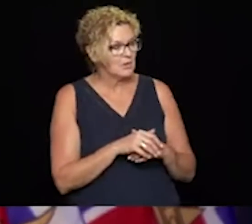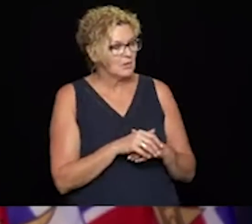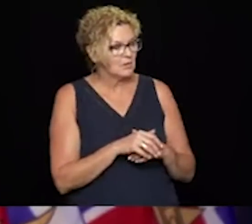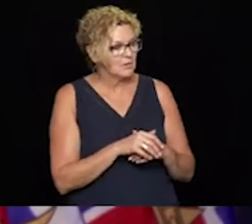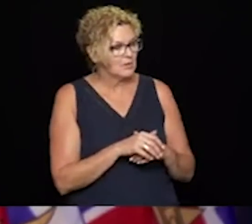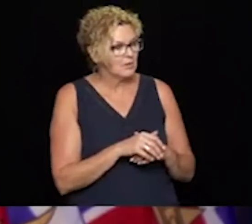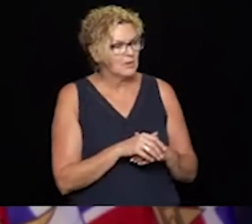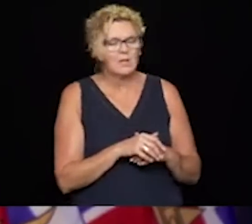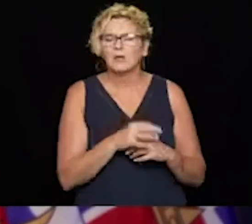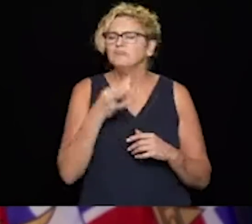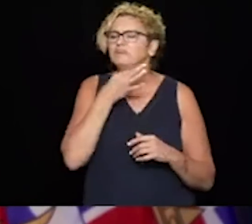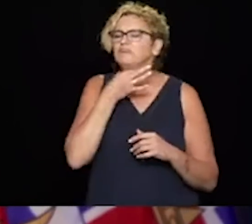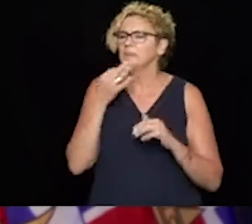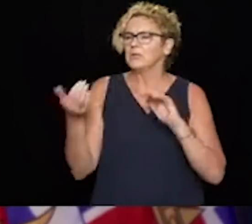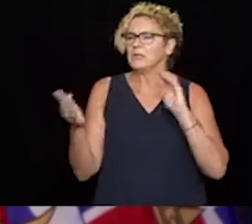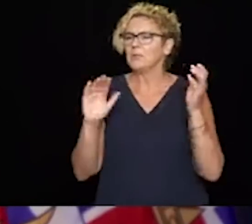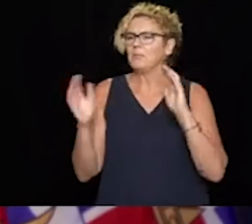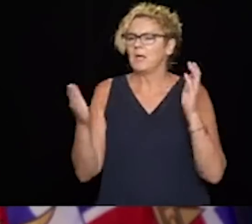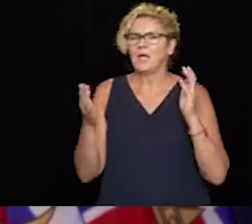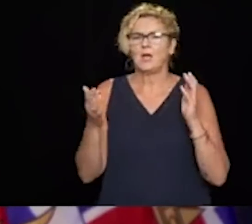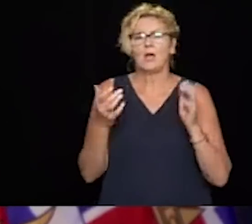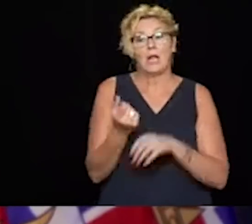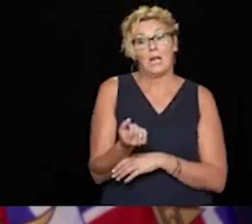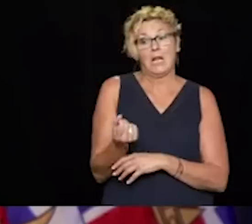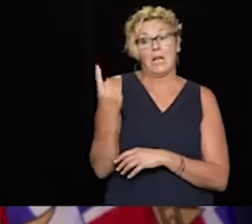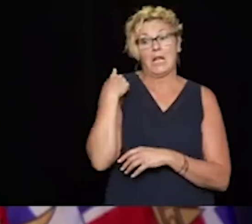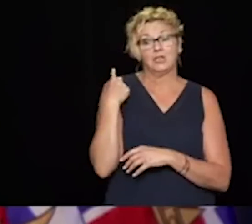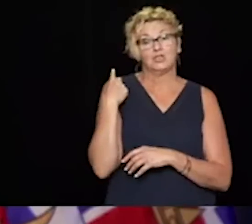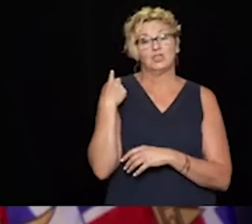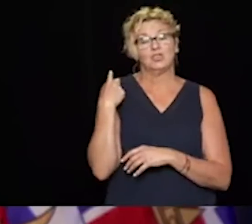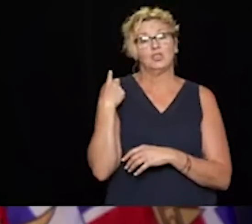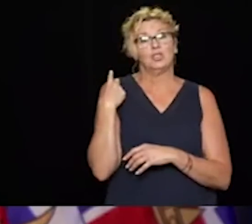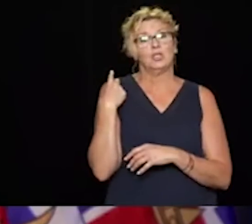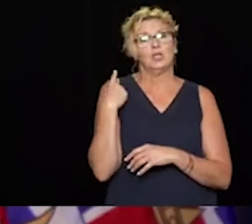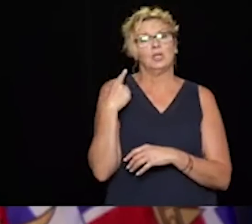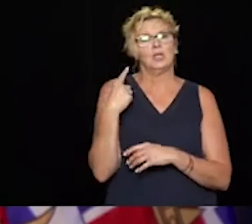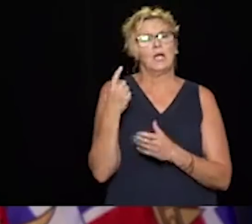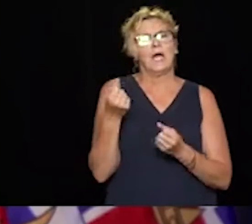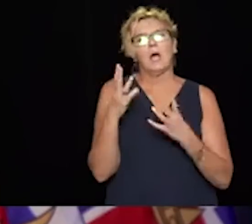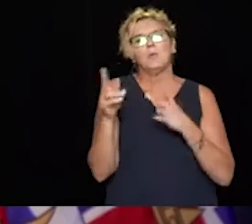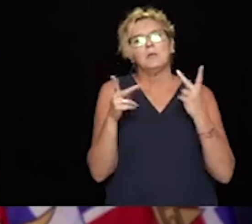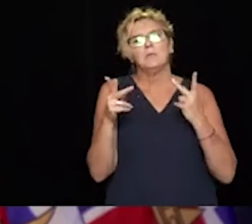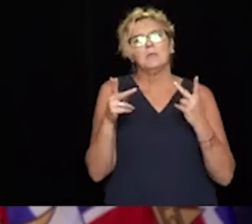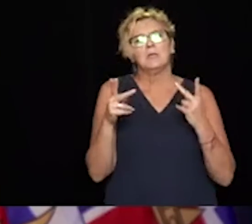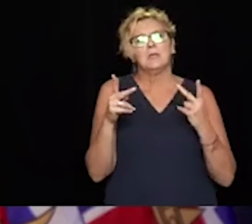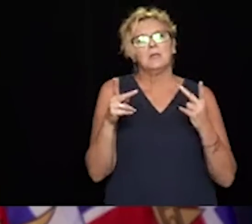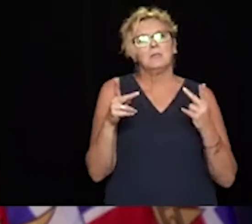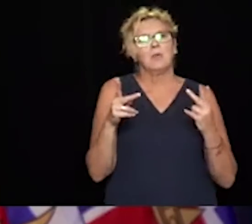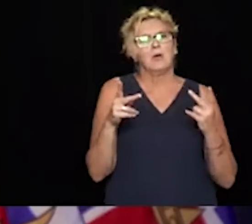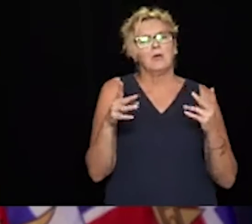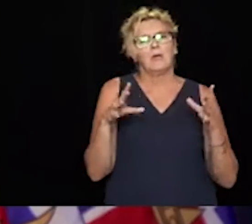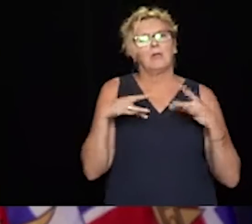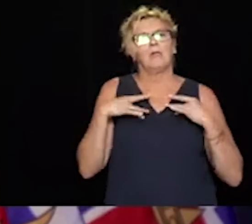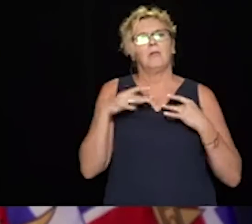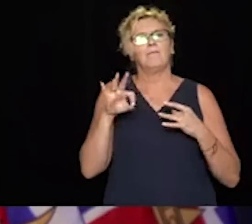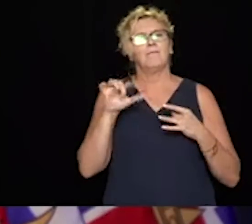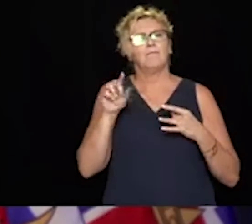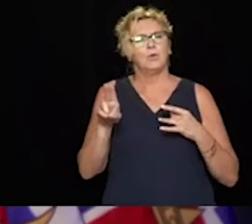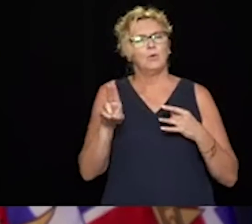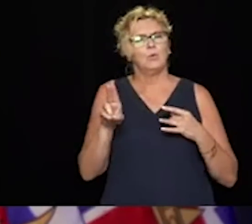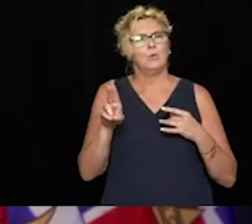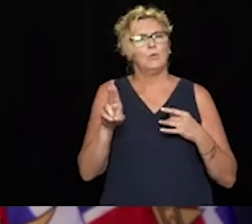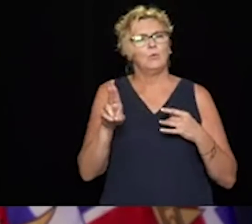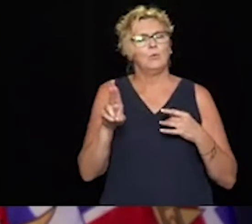What were the numbers last year pre-pandemic? And how do you increase those numbers this year in the midst of the pandemic?